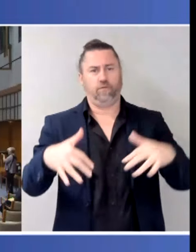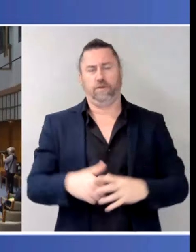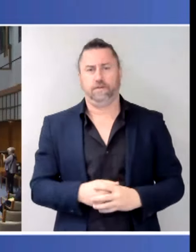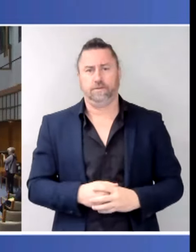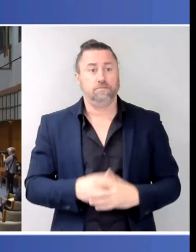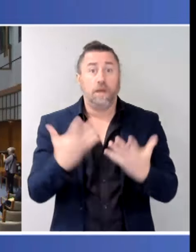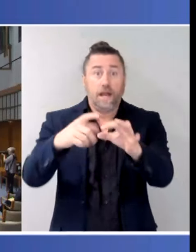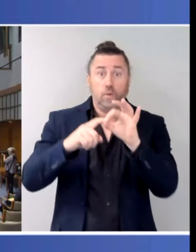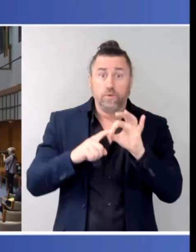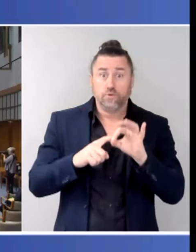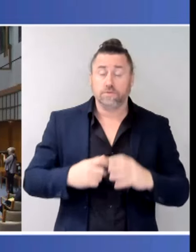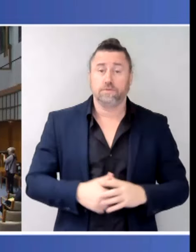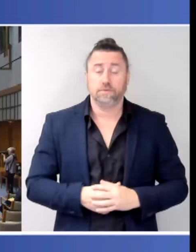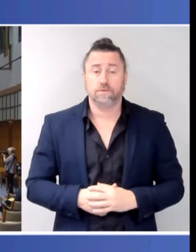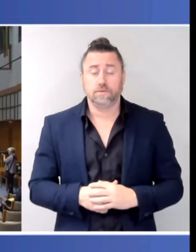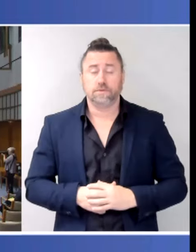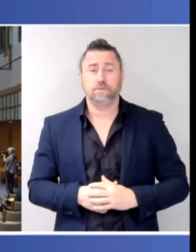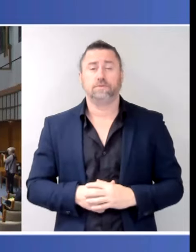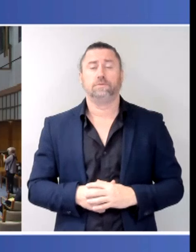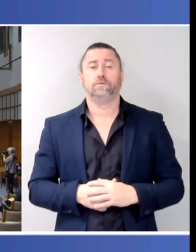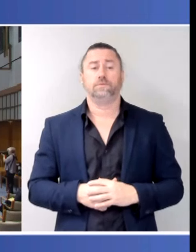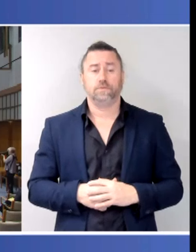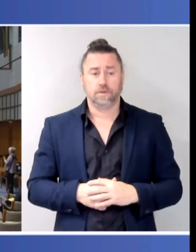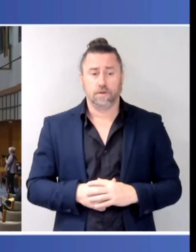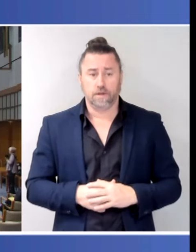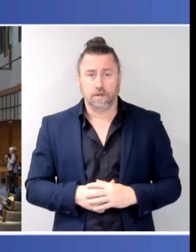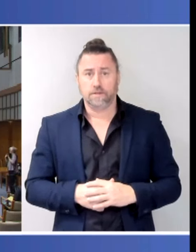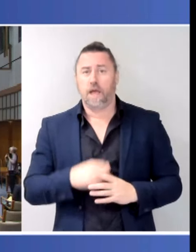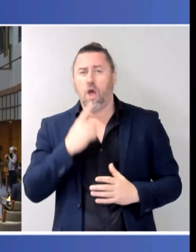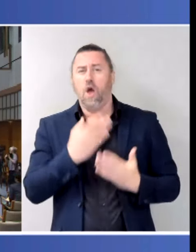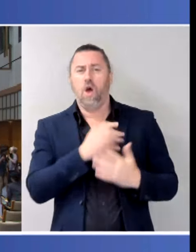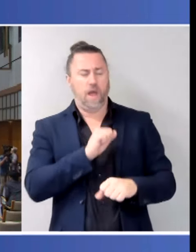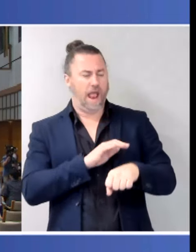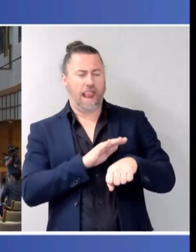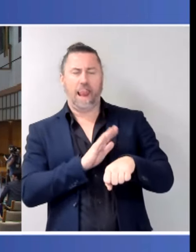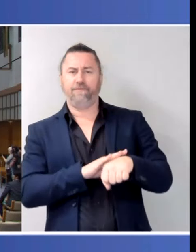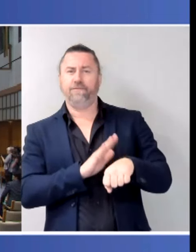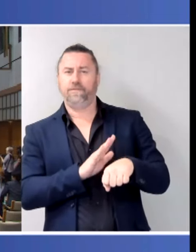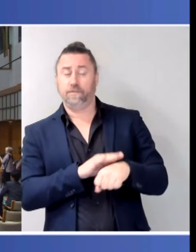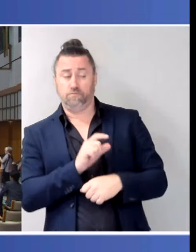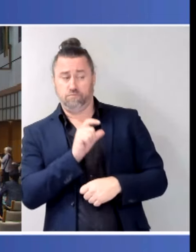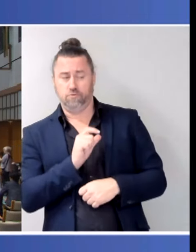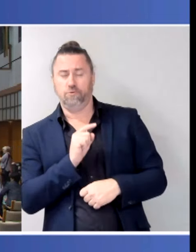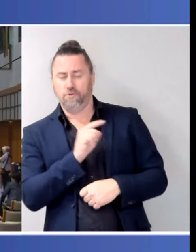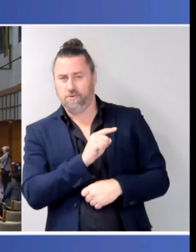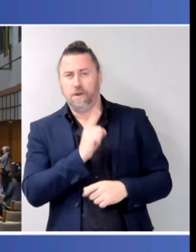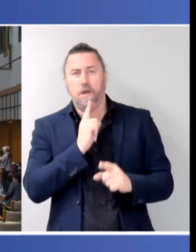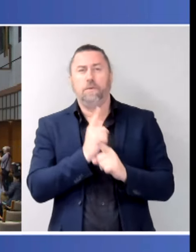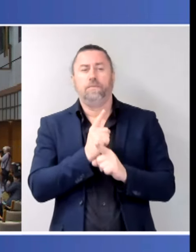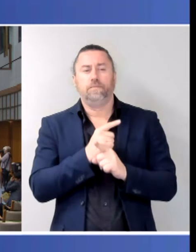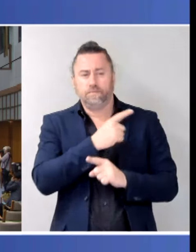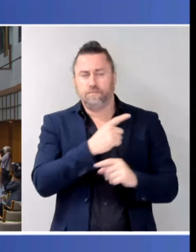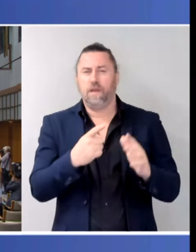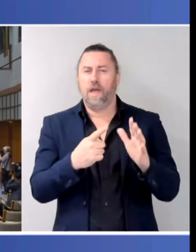The man to your left said this morning that your colleague Amanda Rishworth had been